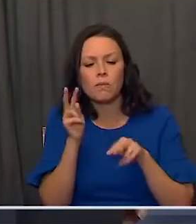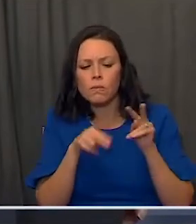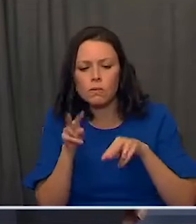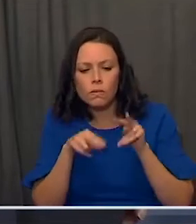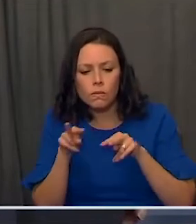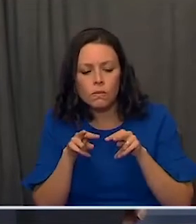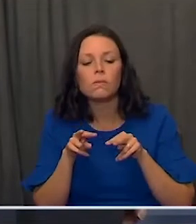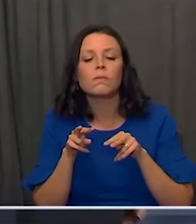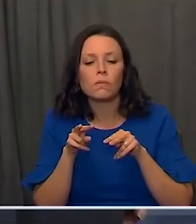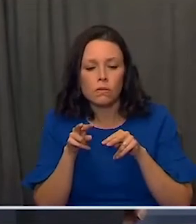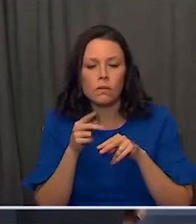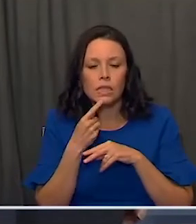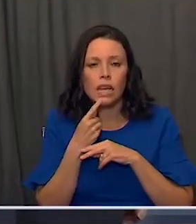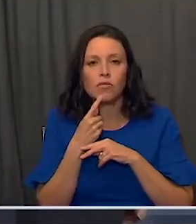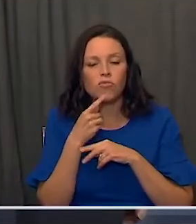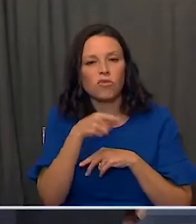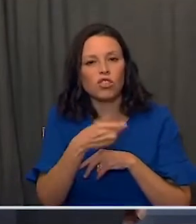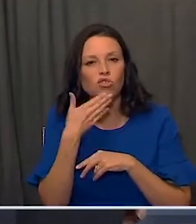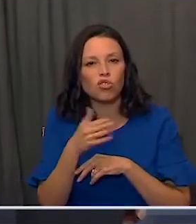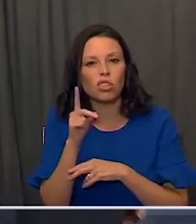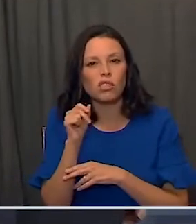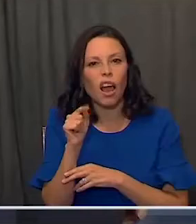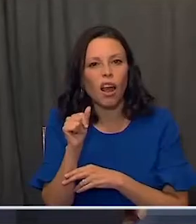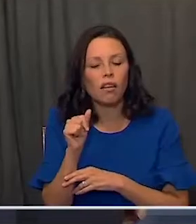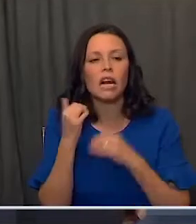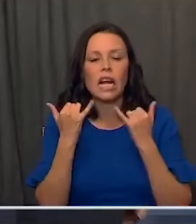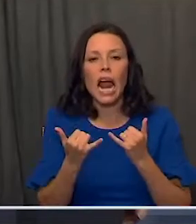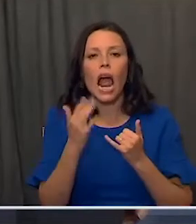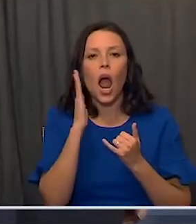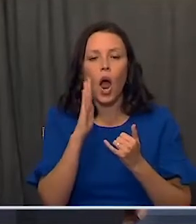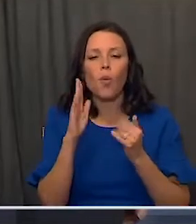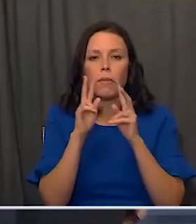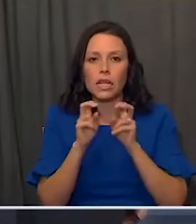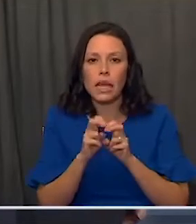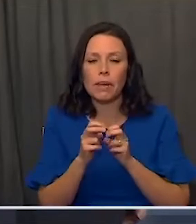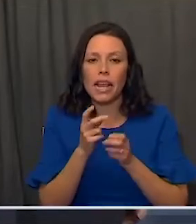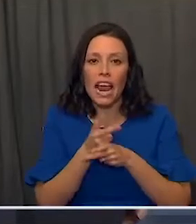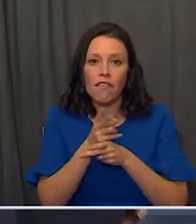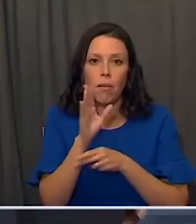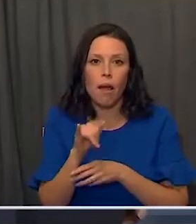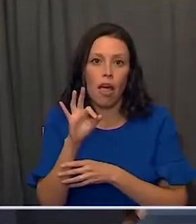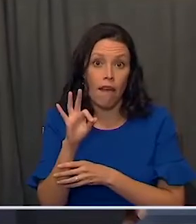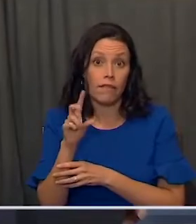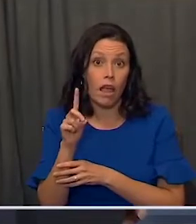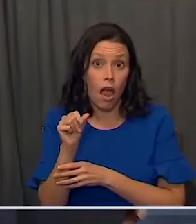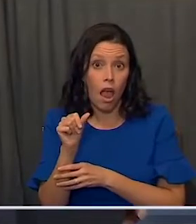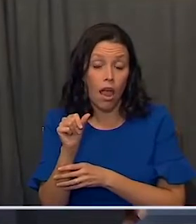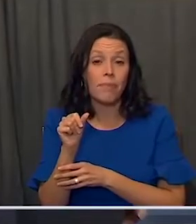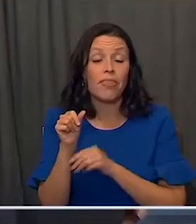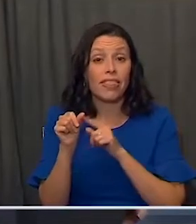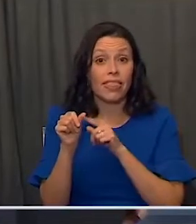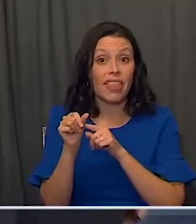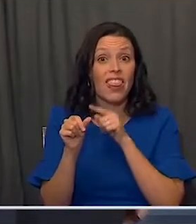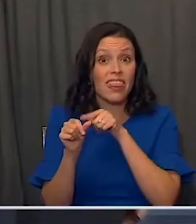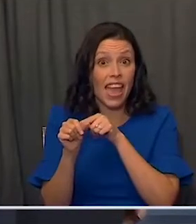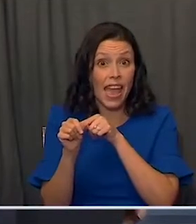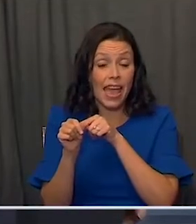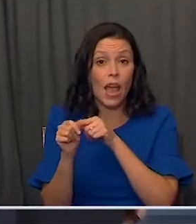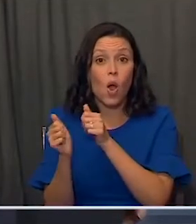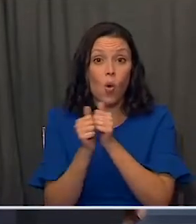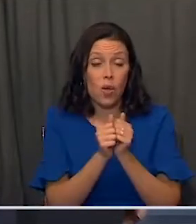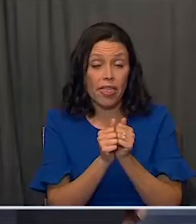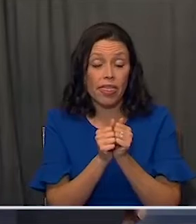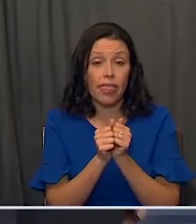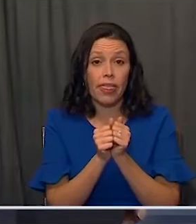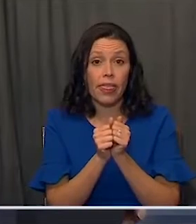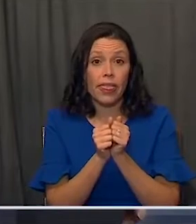and deemed it to be sound. Now that data will be examined very carefully by the FDA, who together with